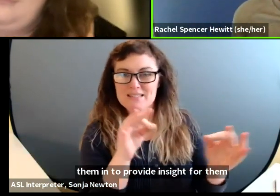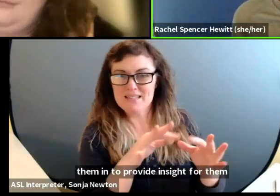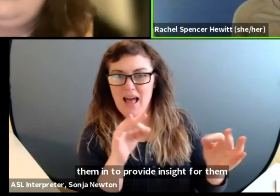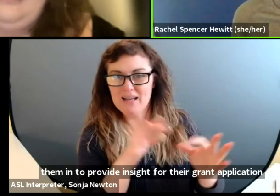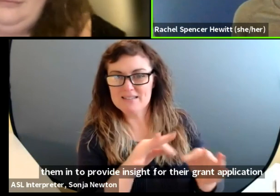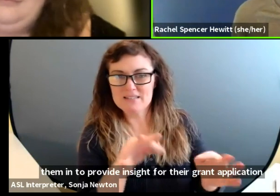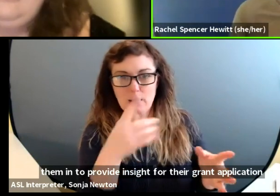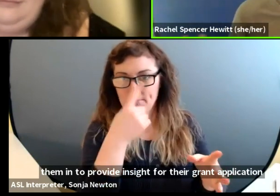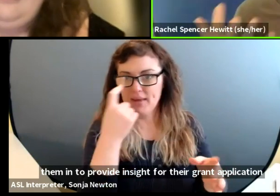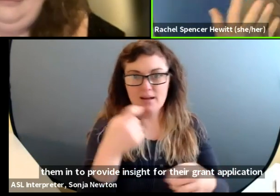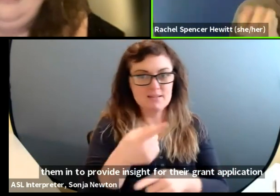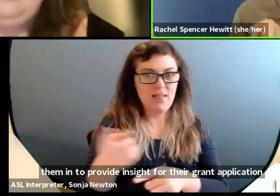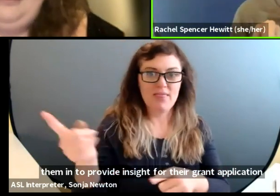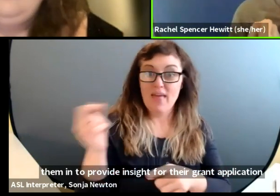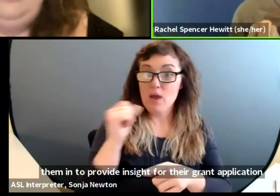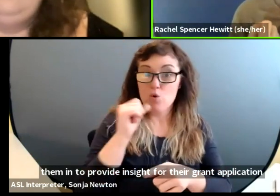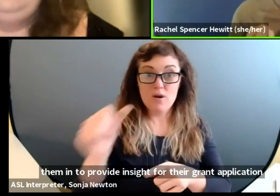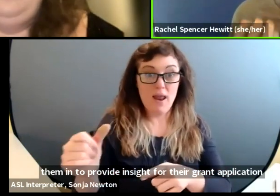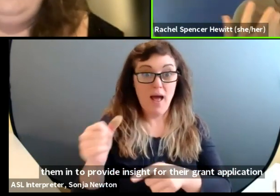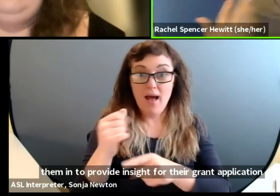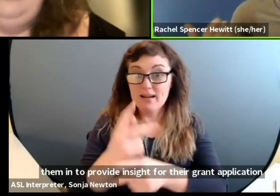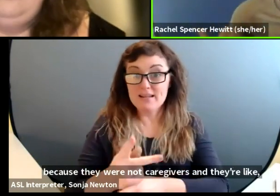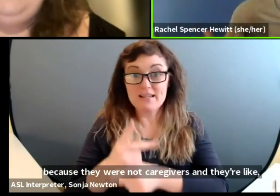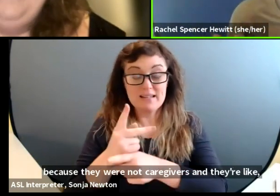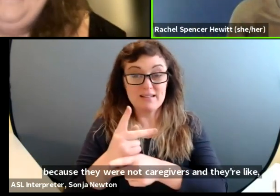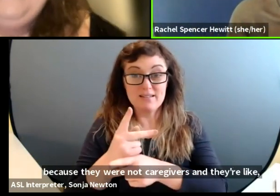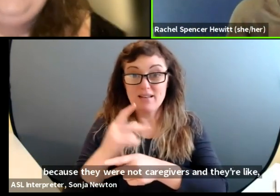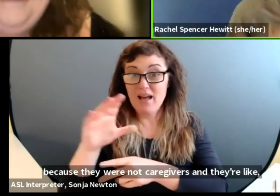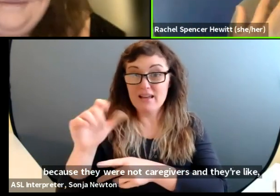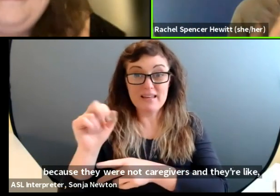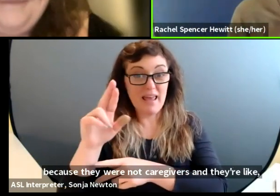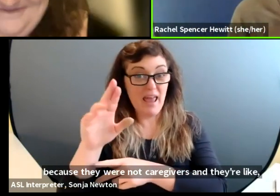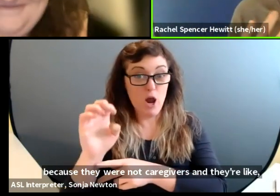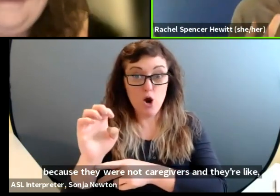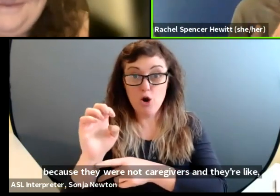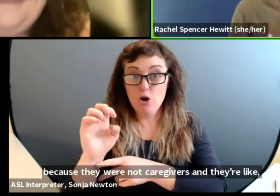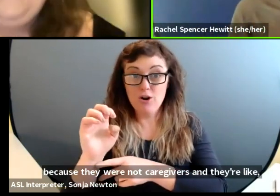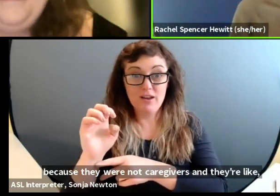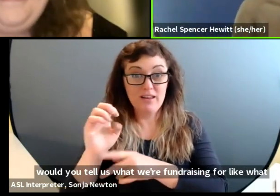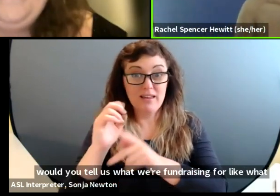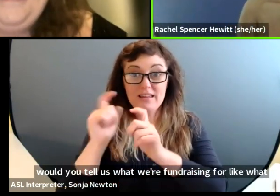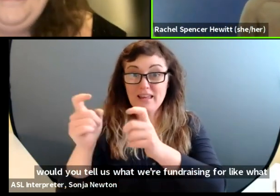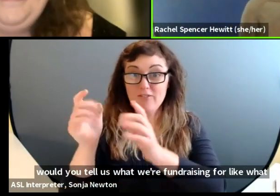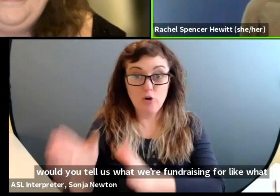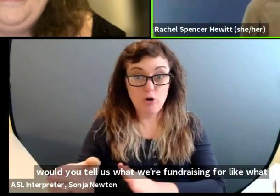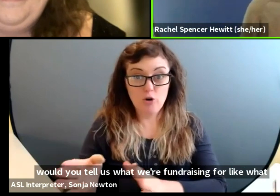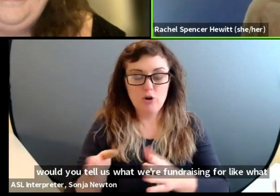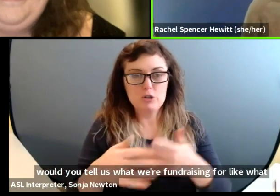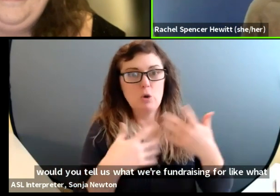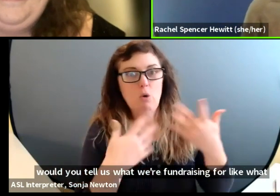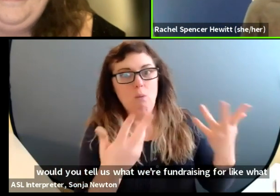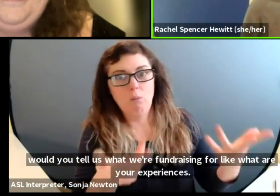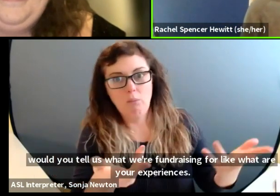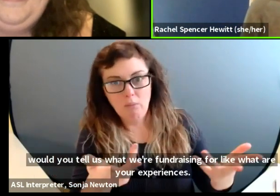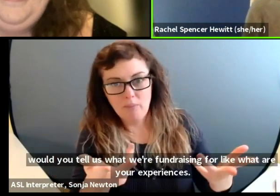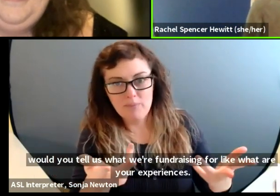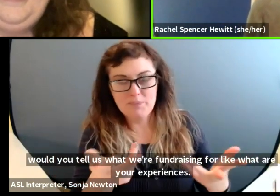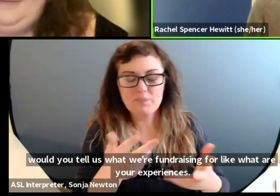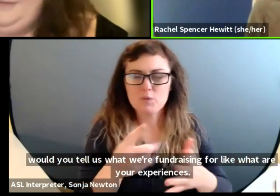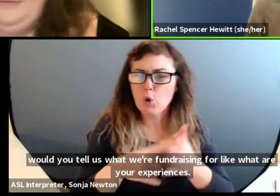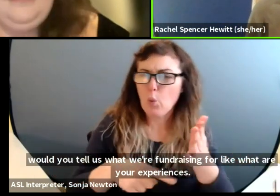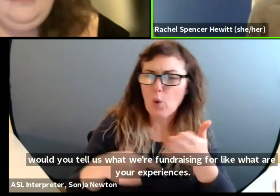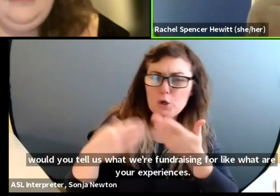caregivers. And they're like, would you tell us what we're fundraising for? Like, what are your experiences? What do you recommend, um,